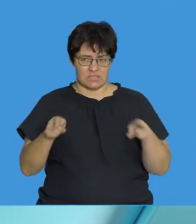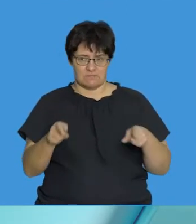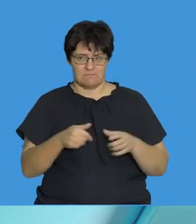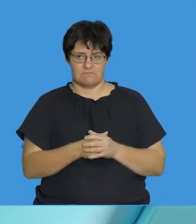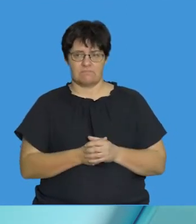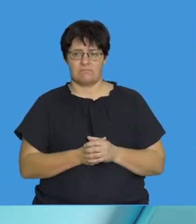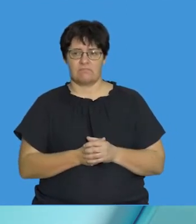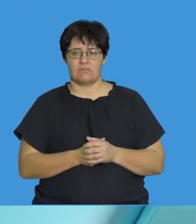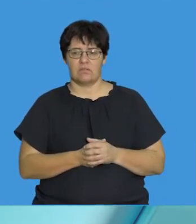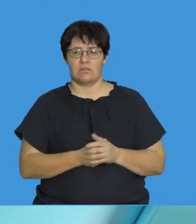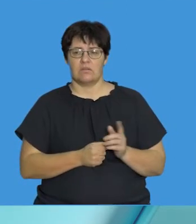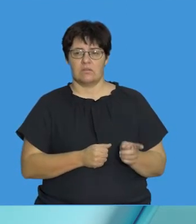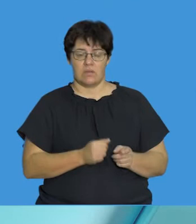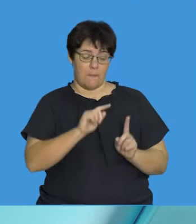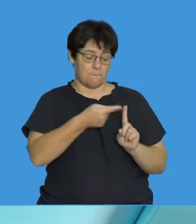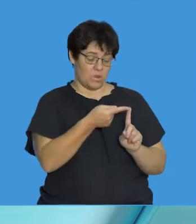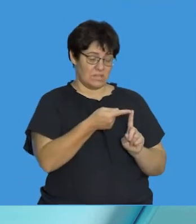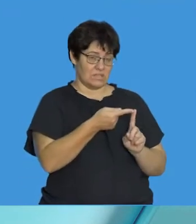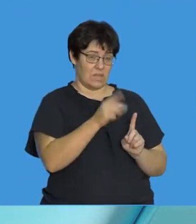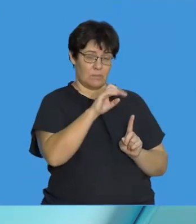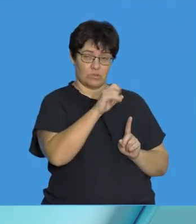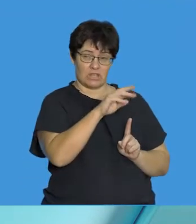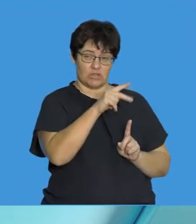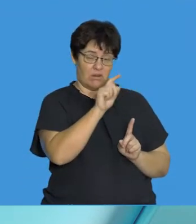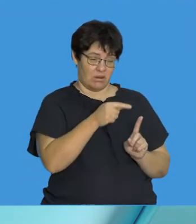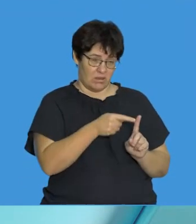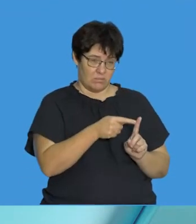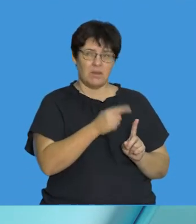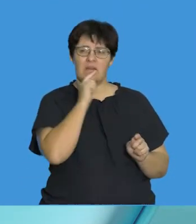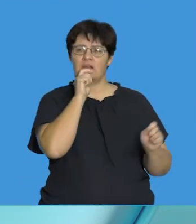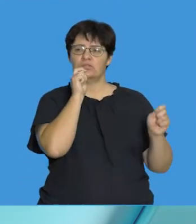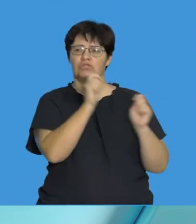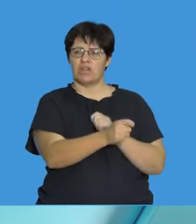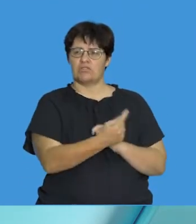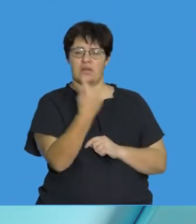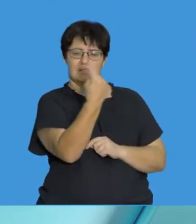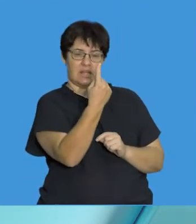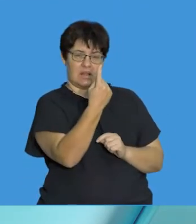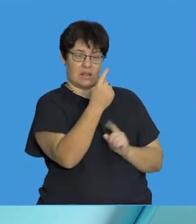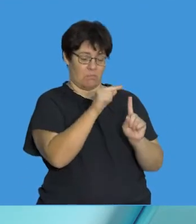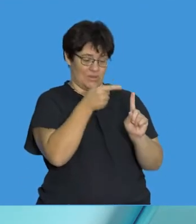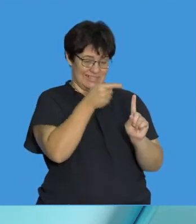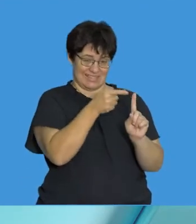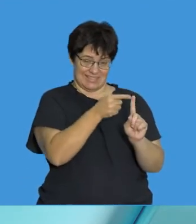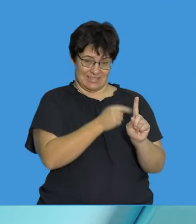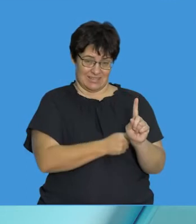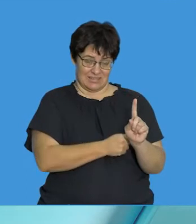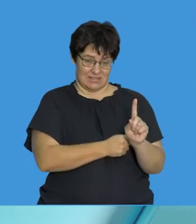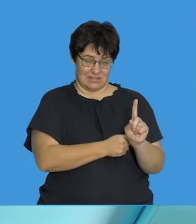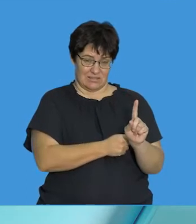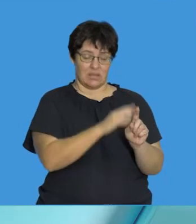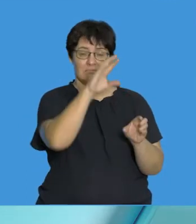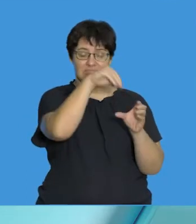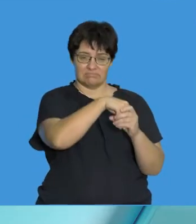difference between the two. When we refer to a point mutation, it refers to a change at a single point, and that could